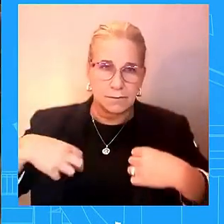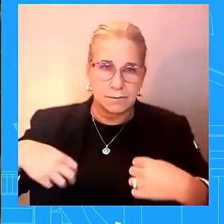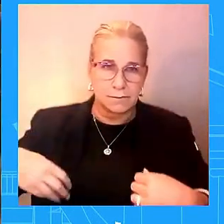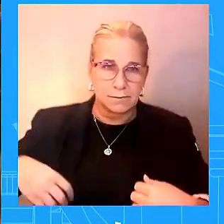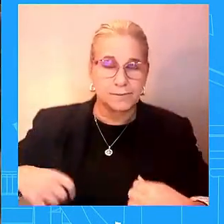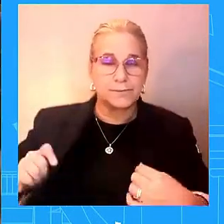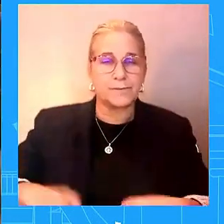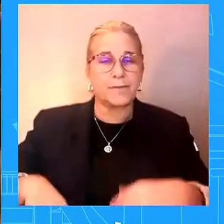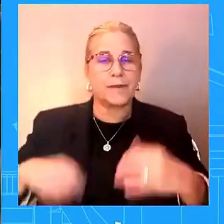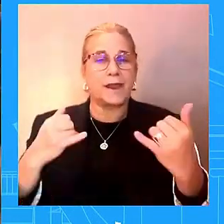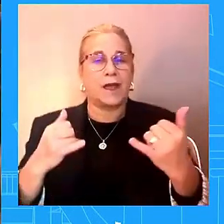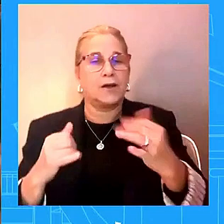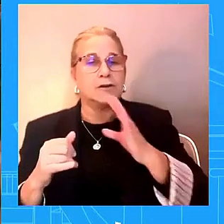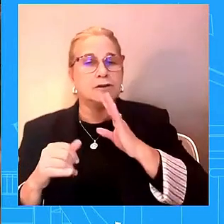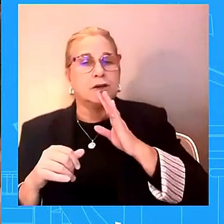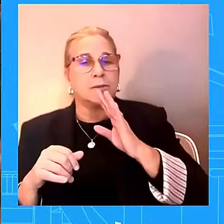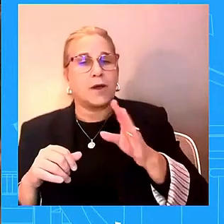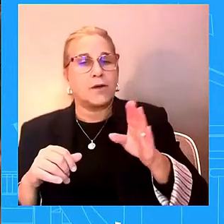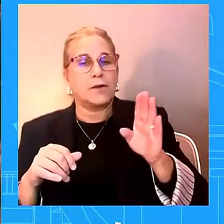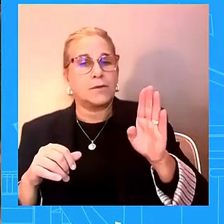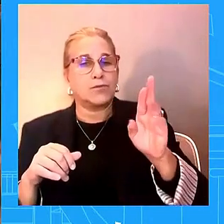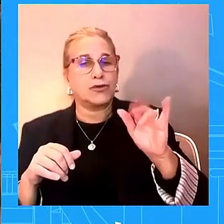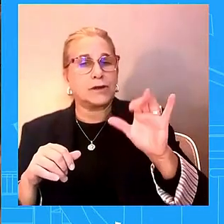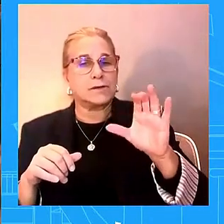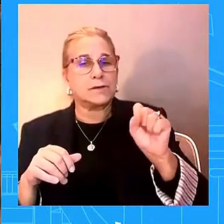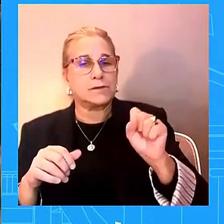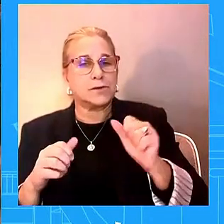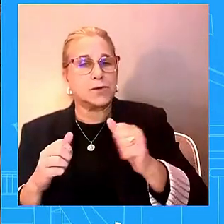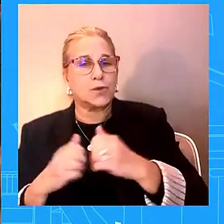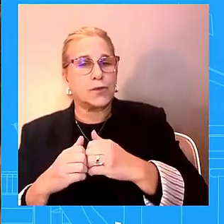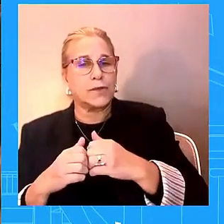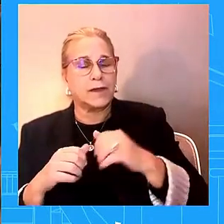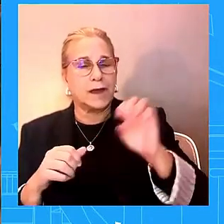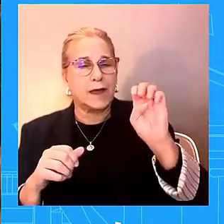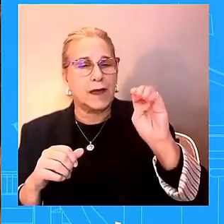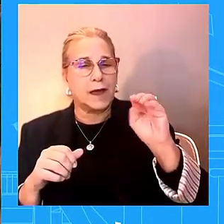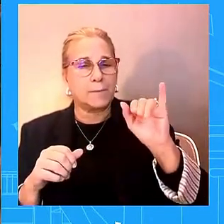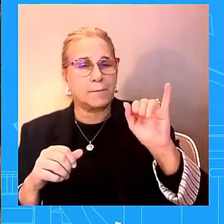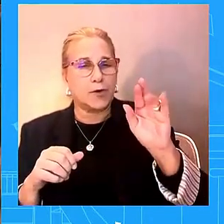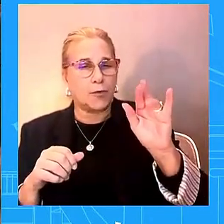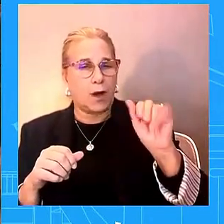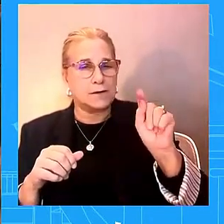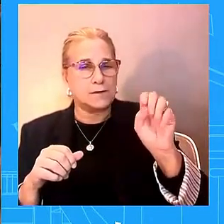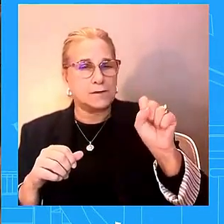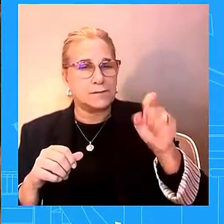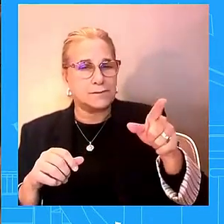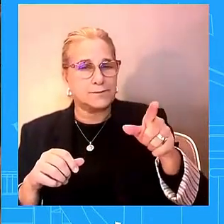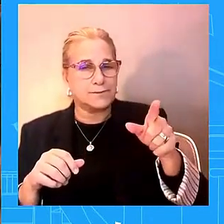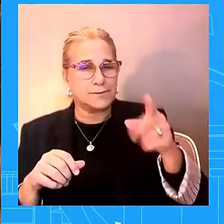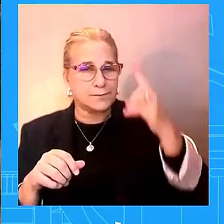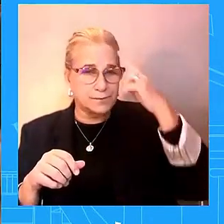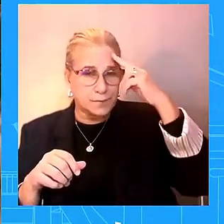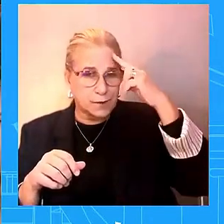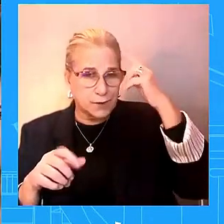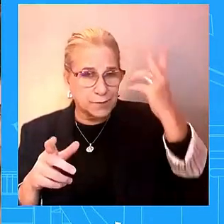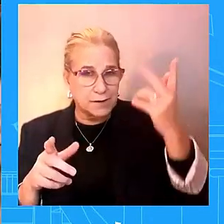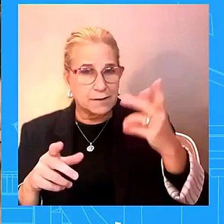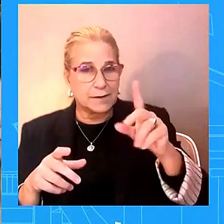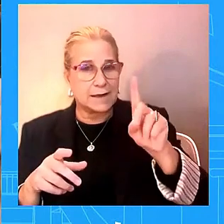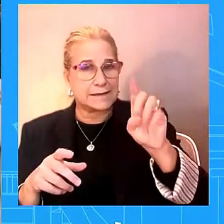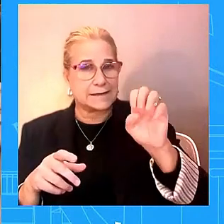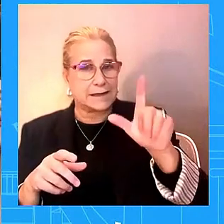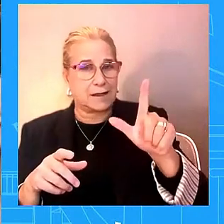23rd the administration signed a deal with them to develop new ai technologies how concerned that is the biden administration that